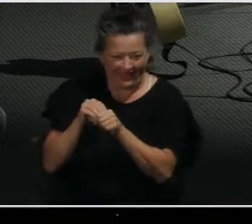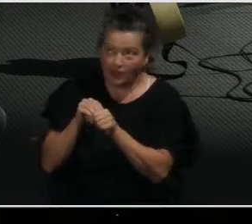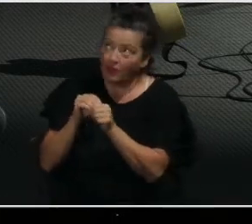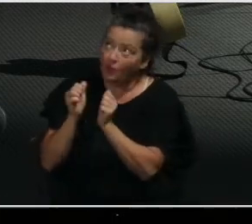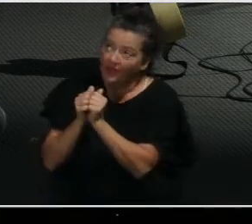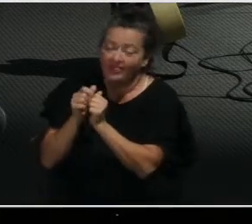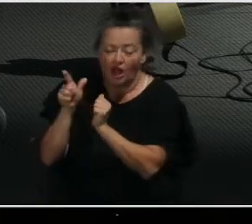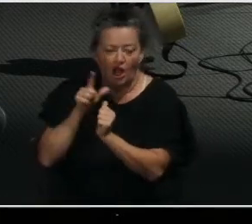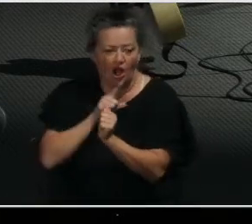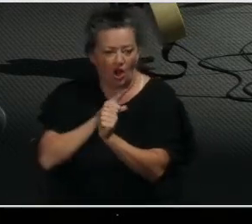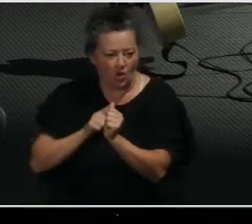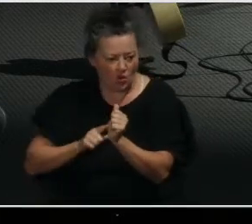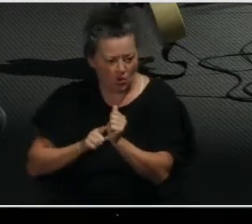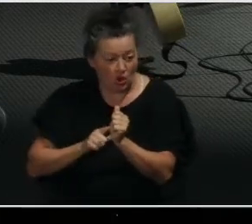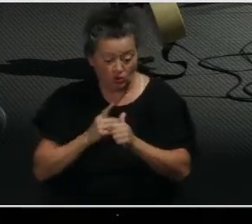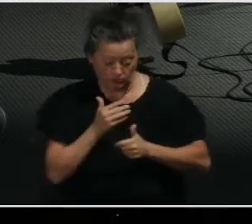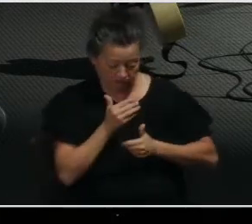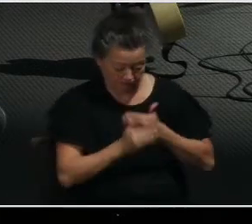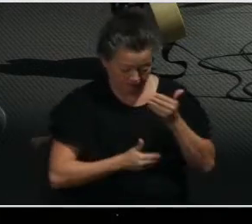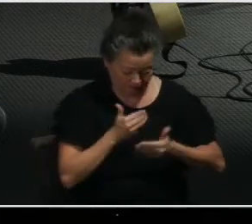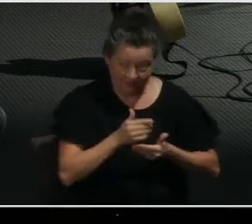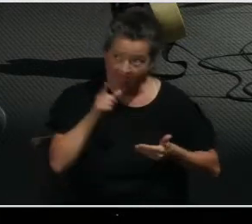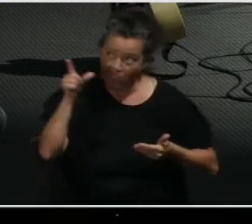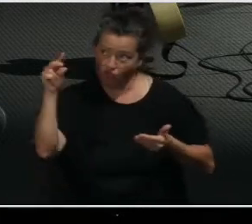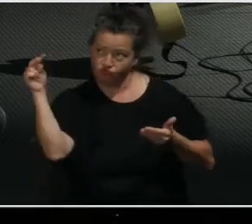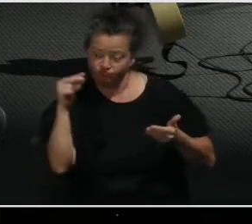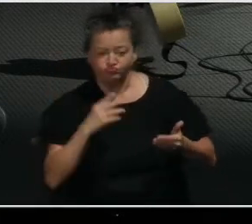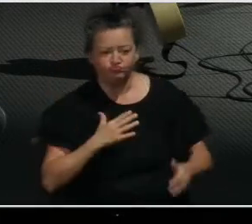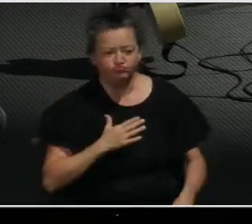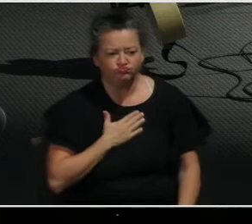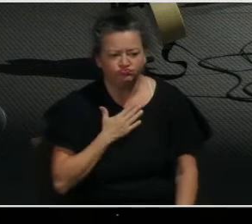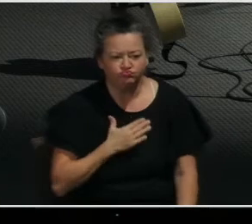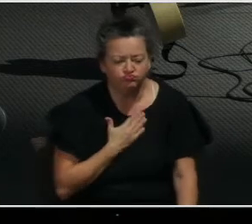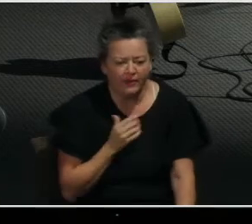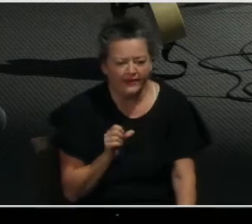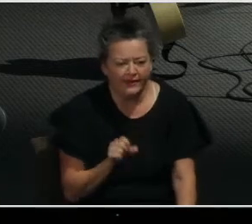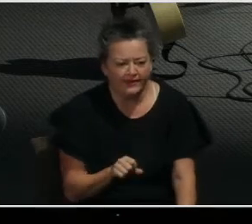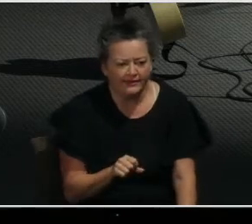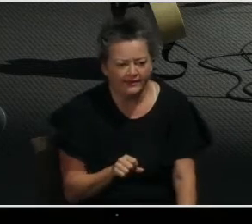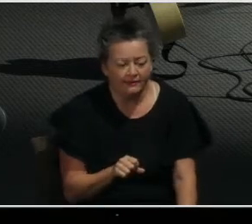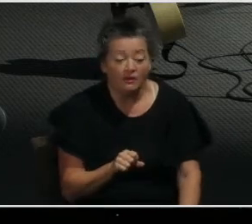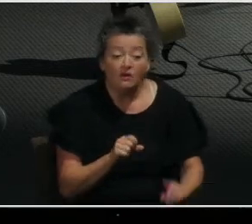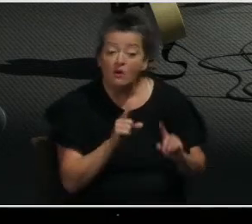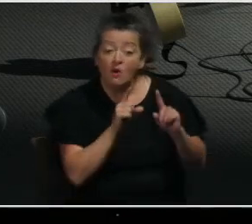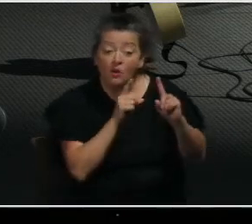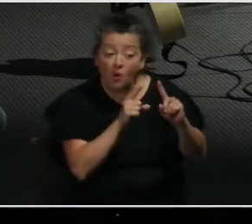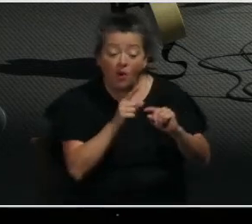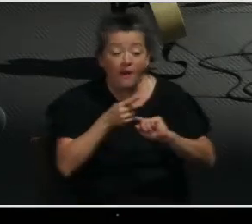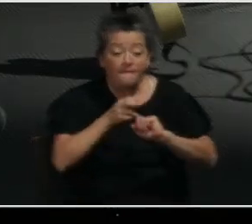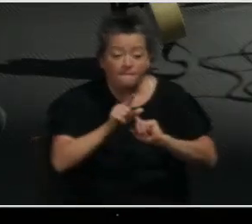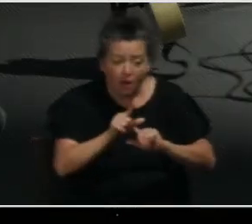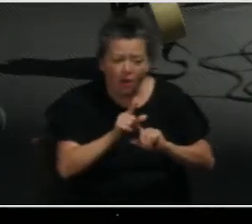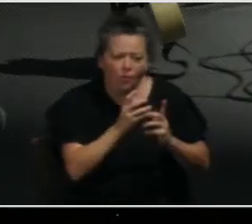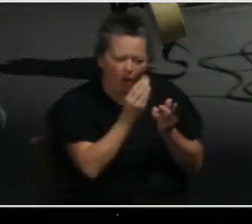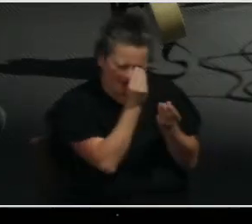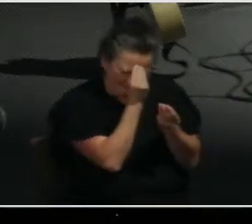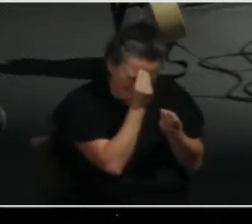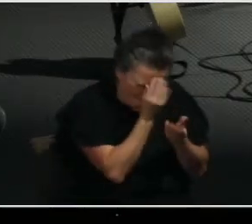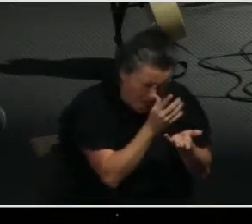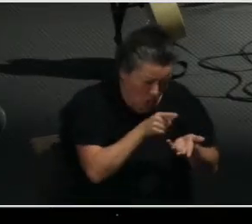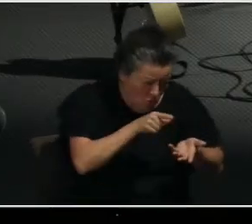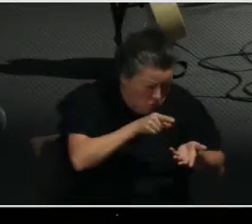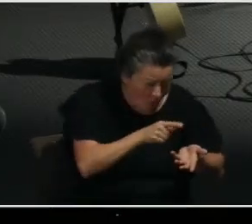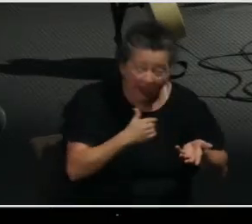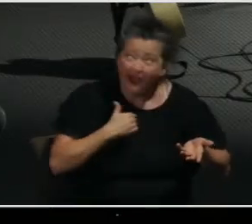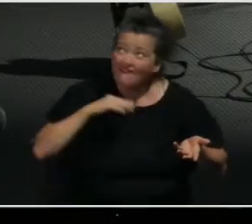So Paul and Timothy pray that the Colossians will be filled with the knowledge of God's will so that they will